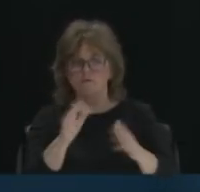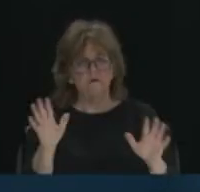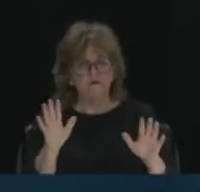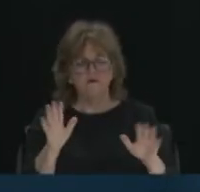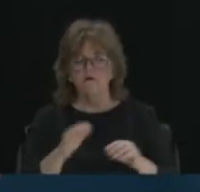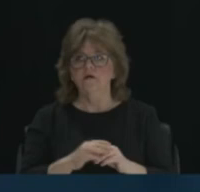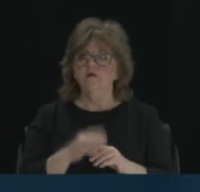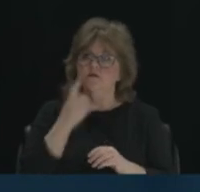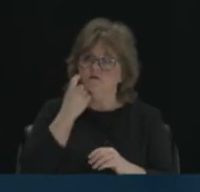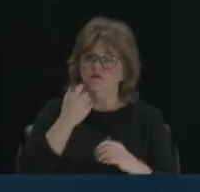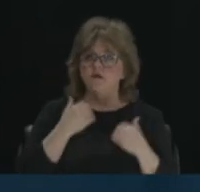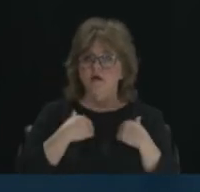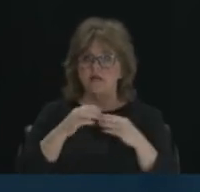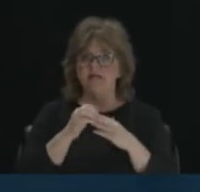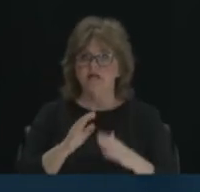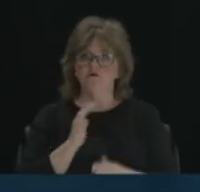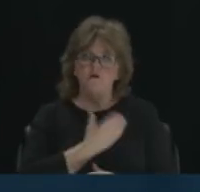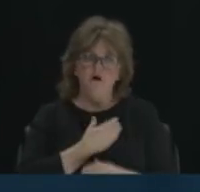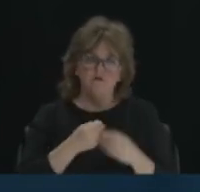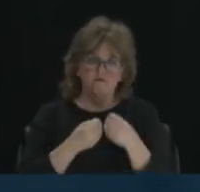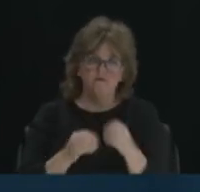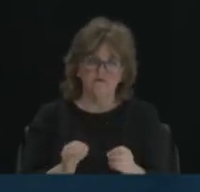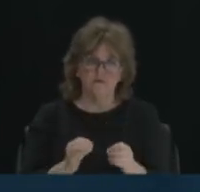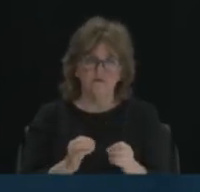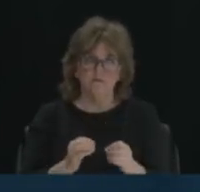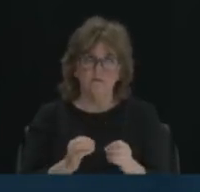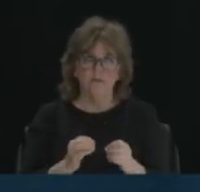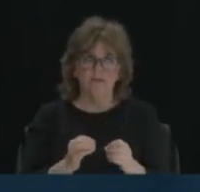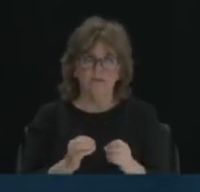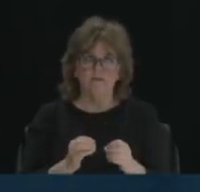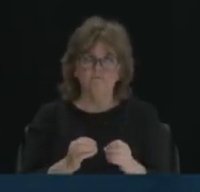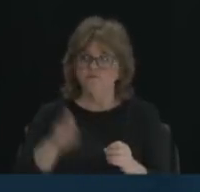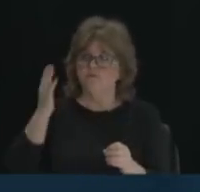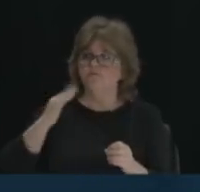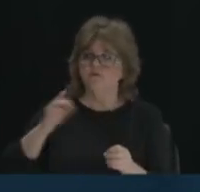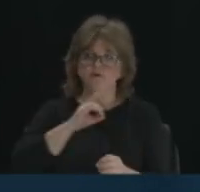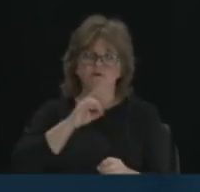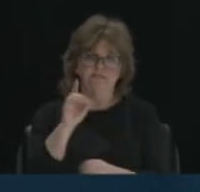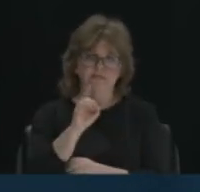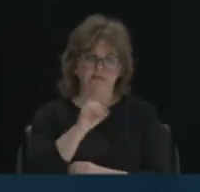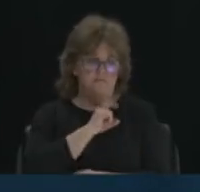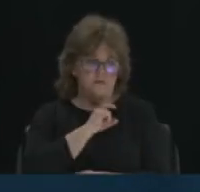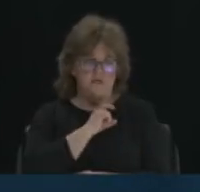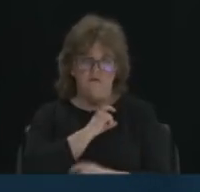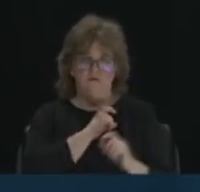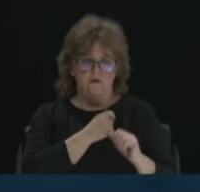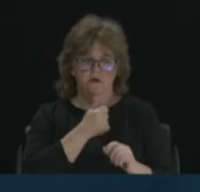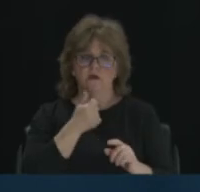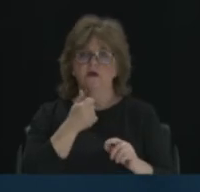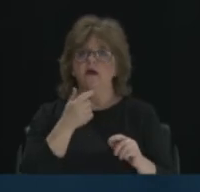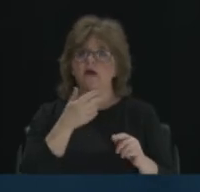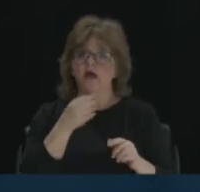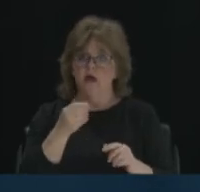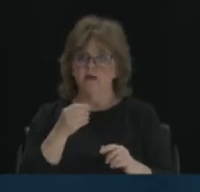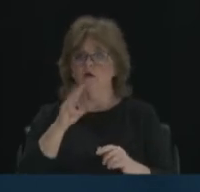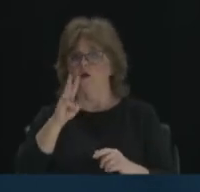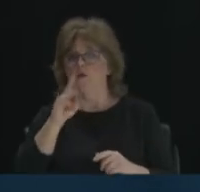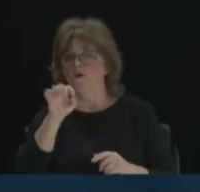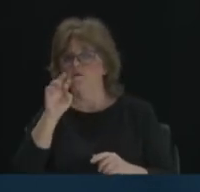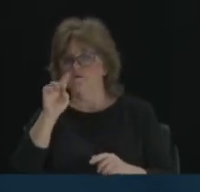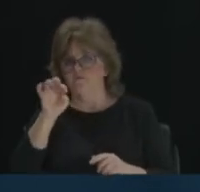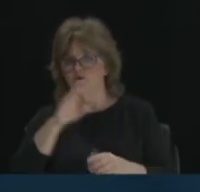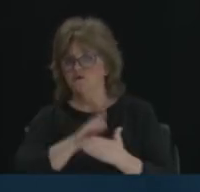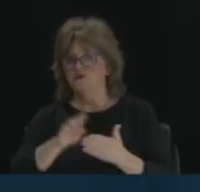who was a retired, well, actually he was a former Dayton police officer, but retired chief of police at Wilberforce University.